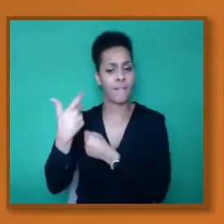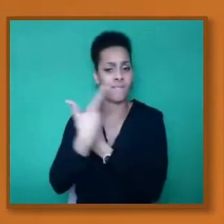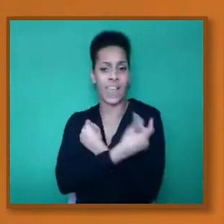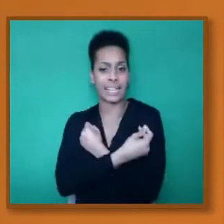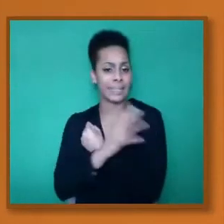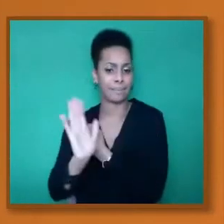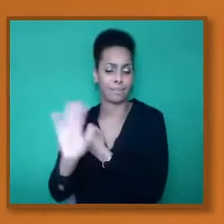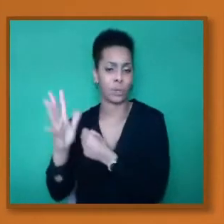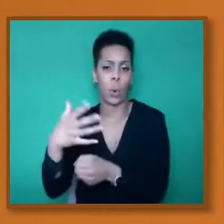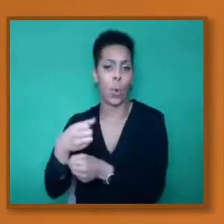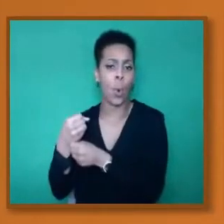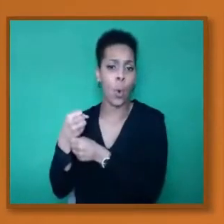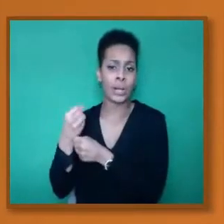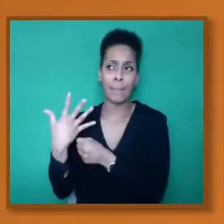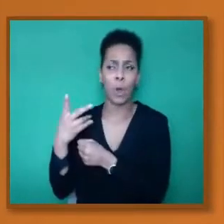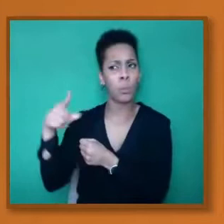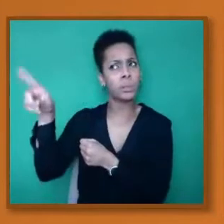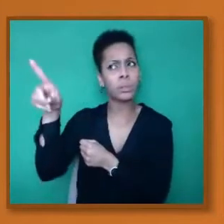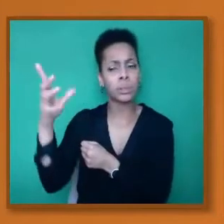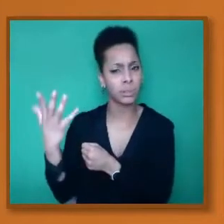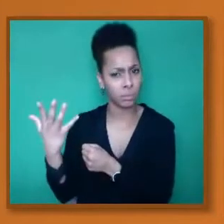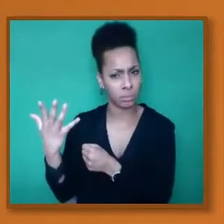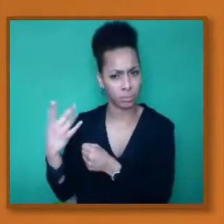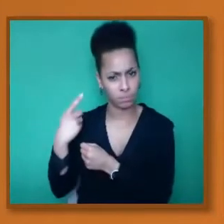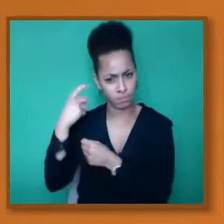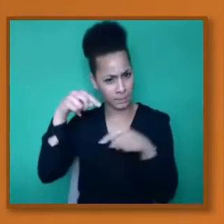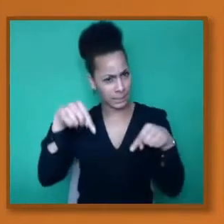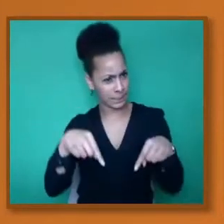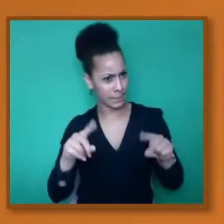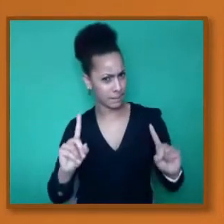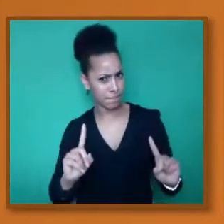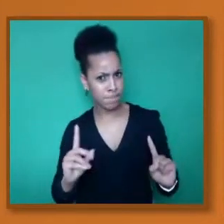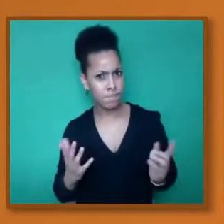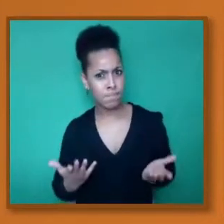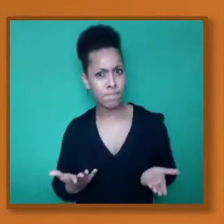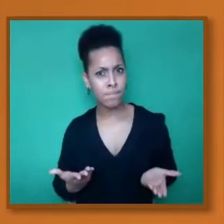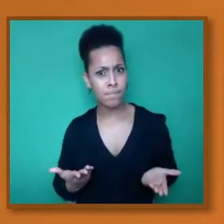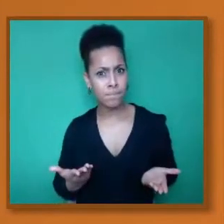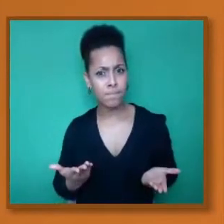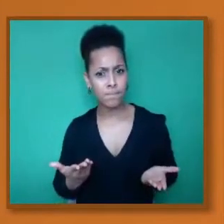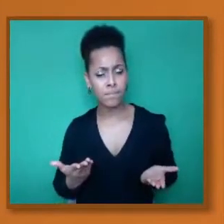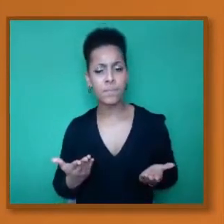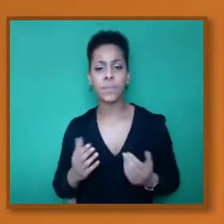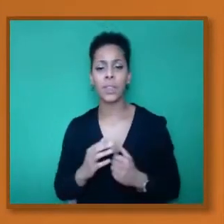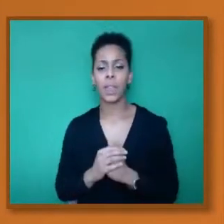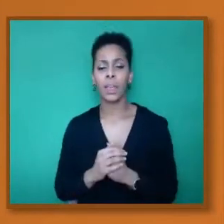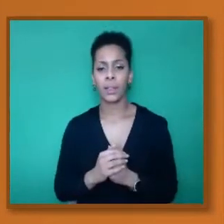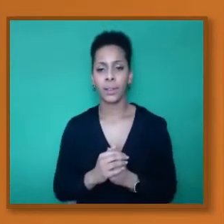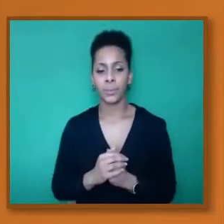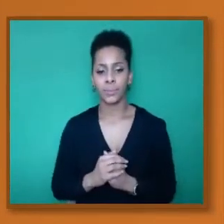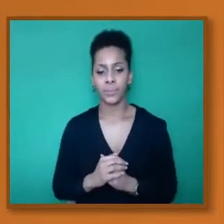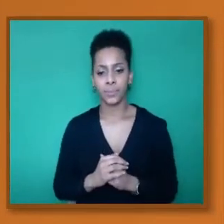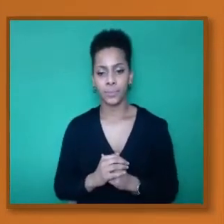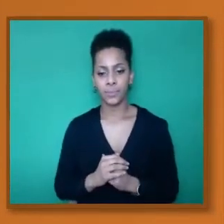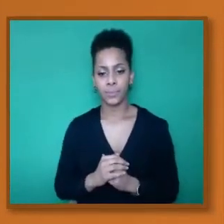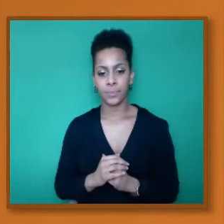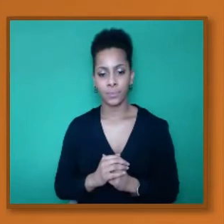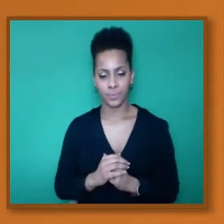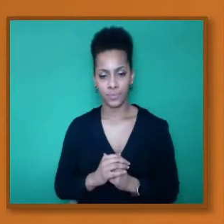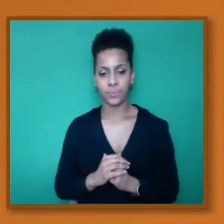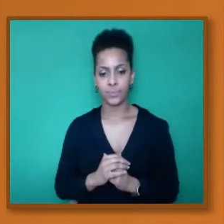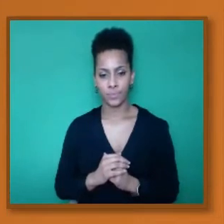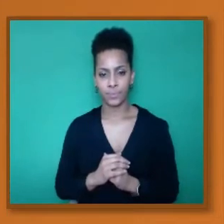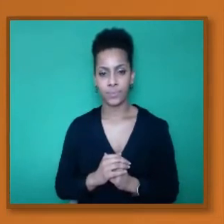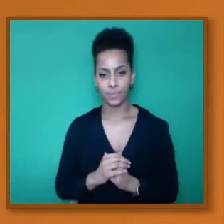that's the initial ones. There are quite a few more. So if you could... Shall we answer some of those?